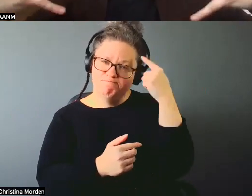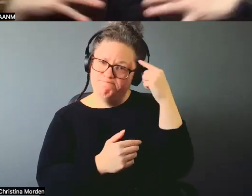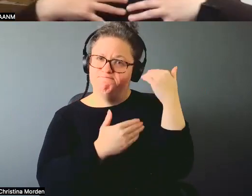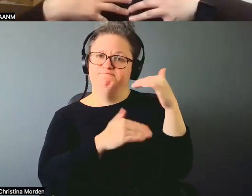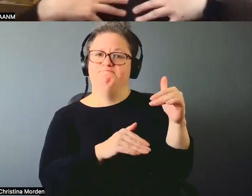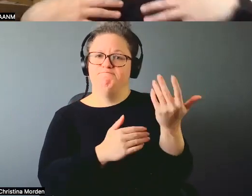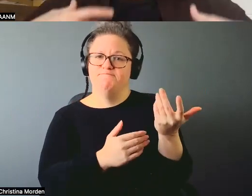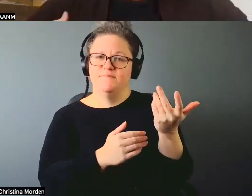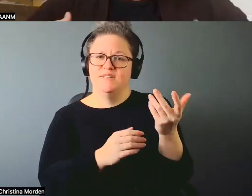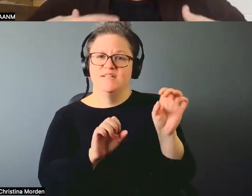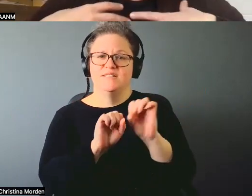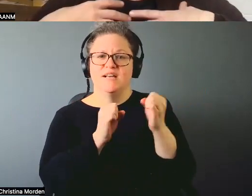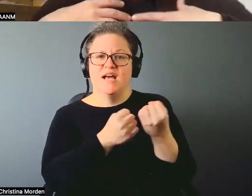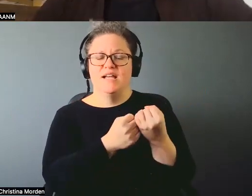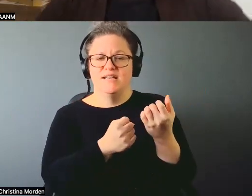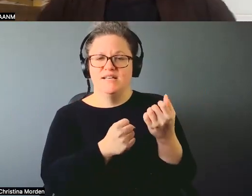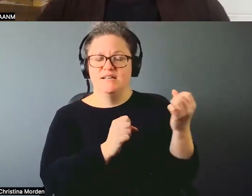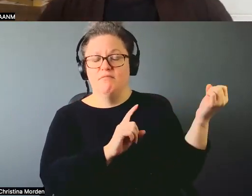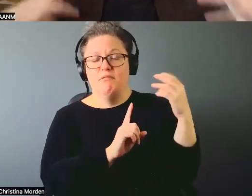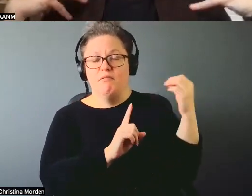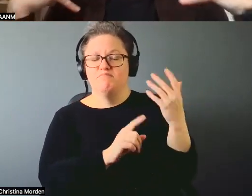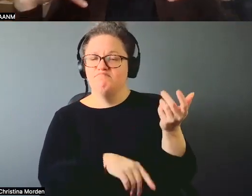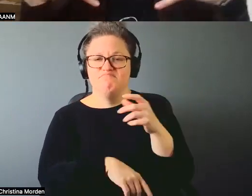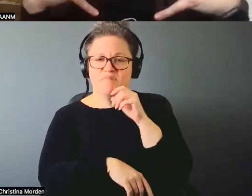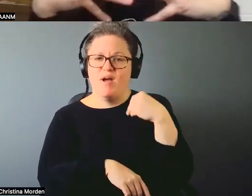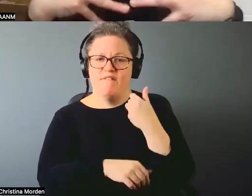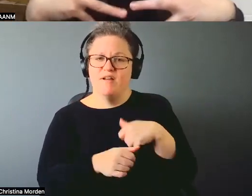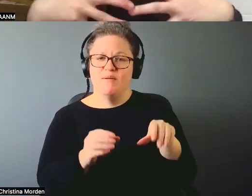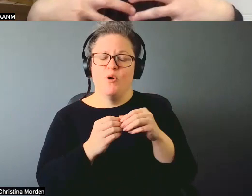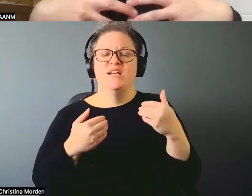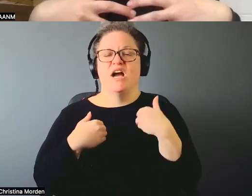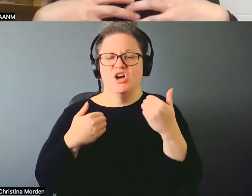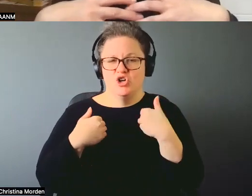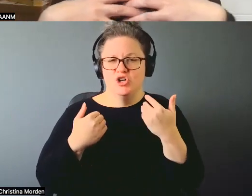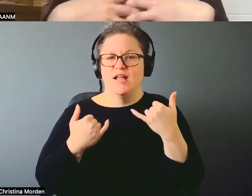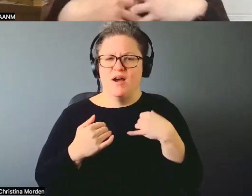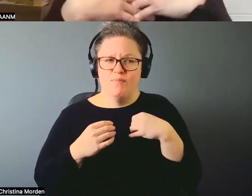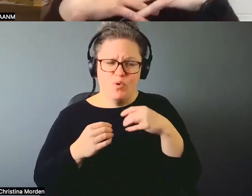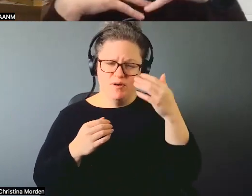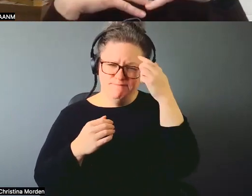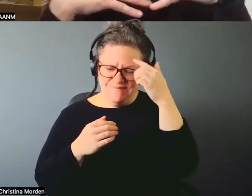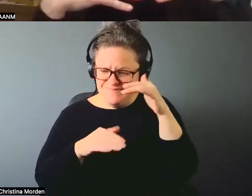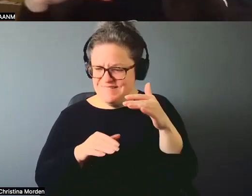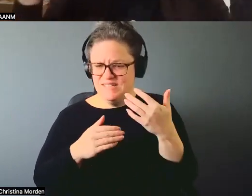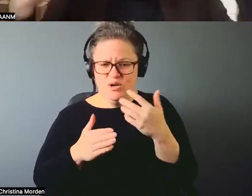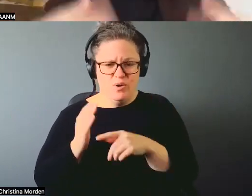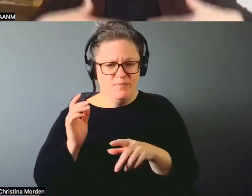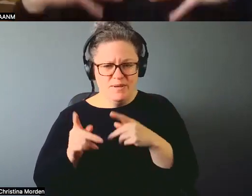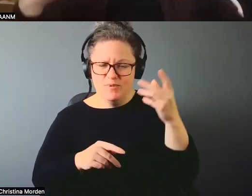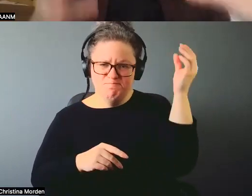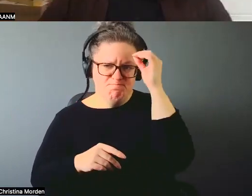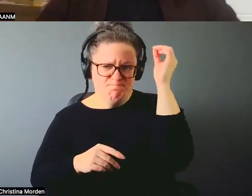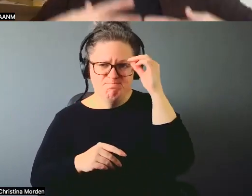from society that the younger generation, you know, have, because we're so tied into what people think. And we're so, you know,